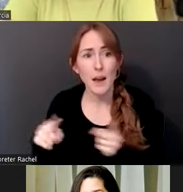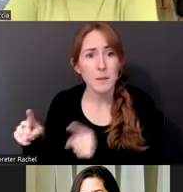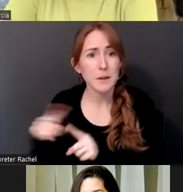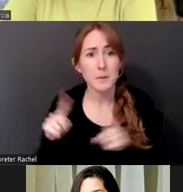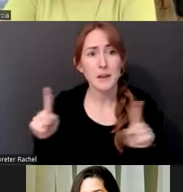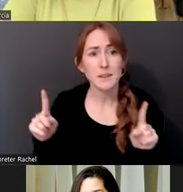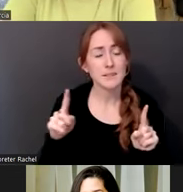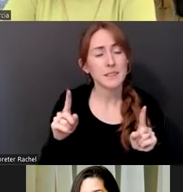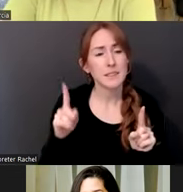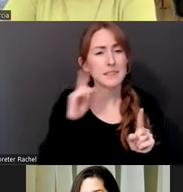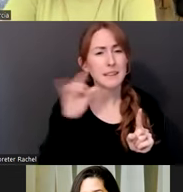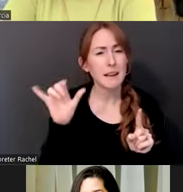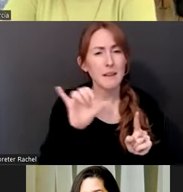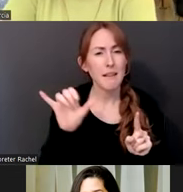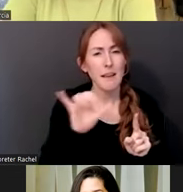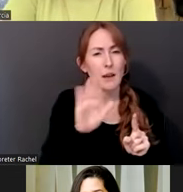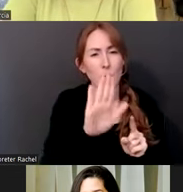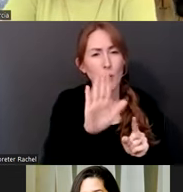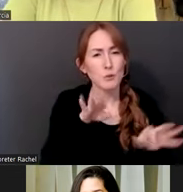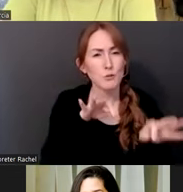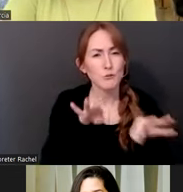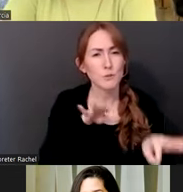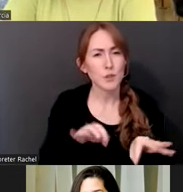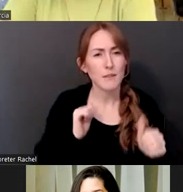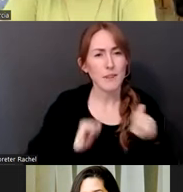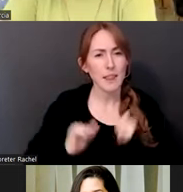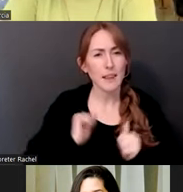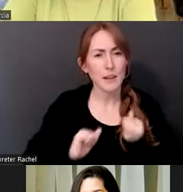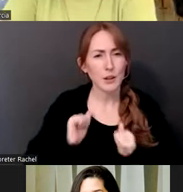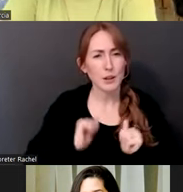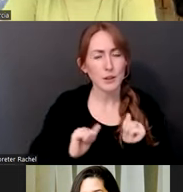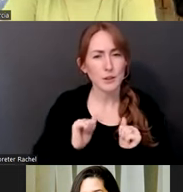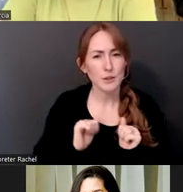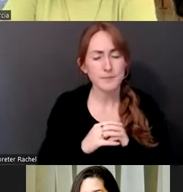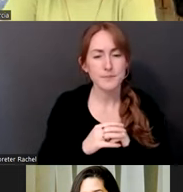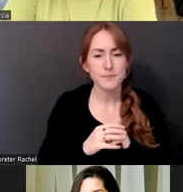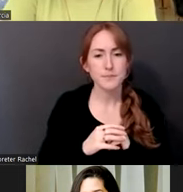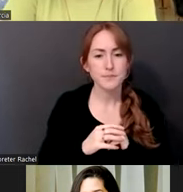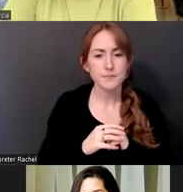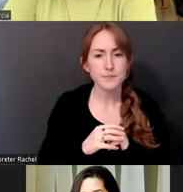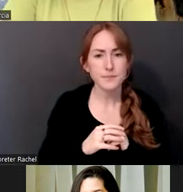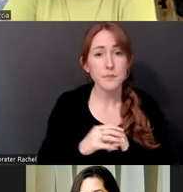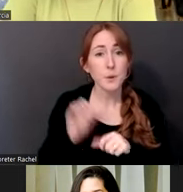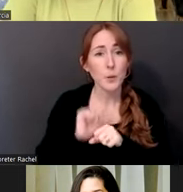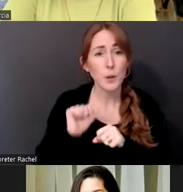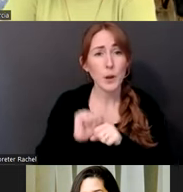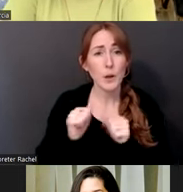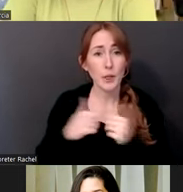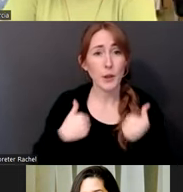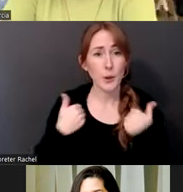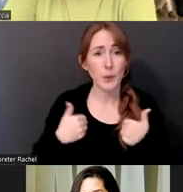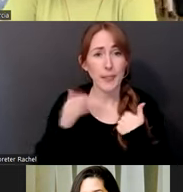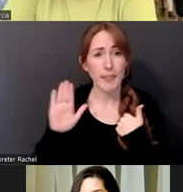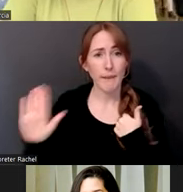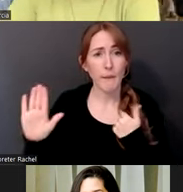mentioned, you know, when I was showing, uh, some of the images of the, um, for migration stories and working with the youth and they were reading